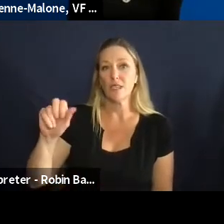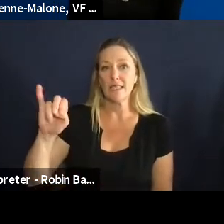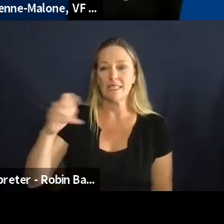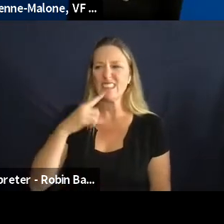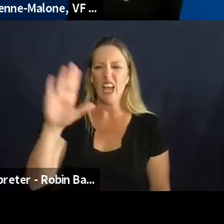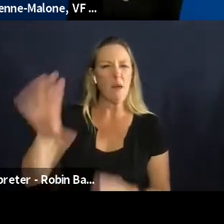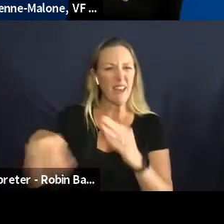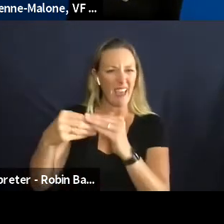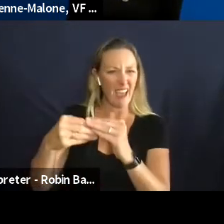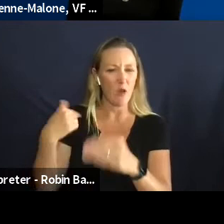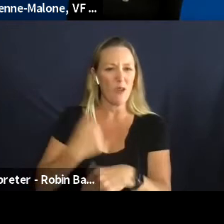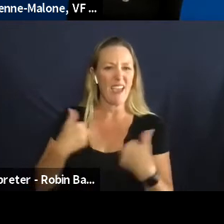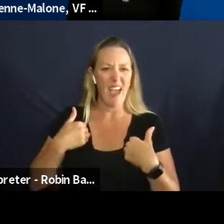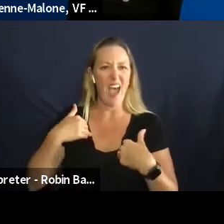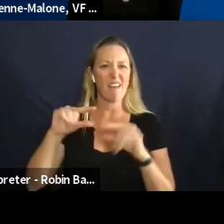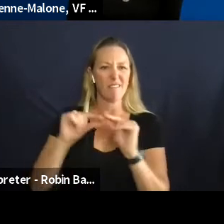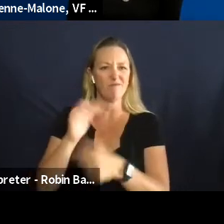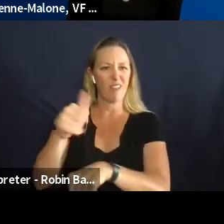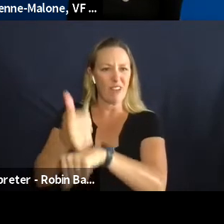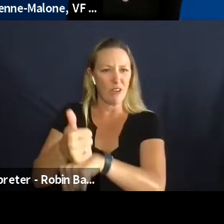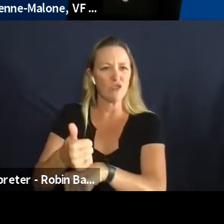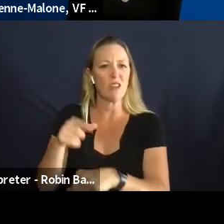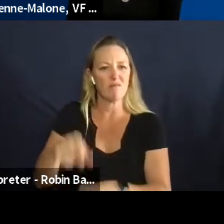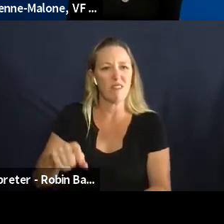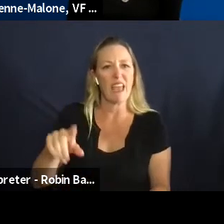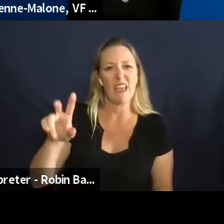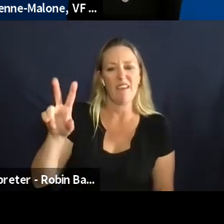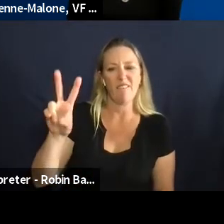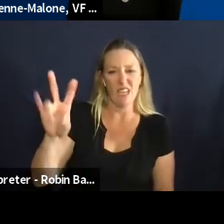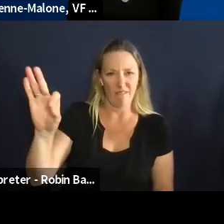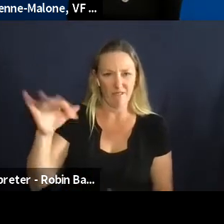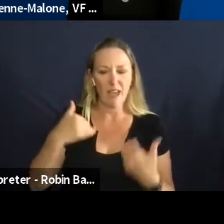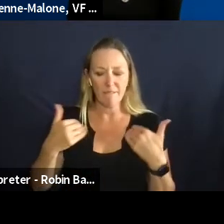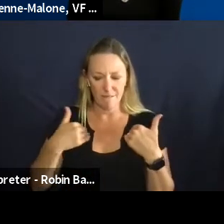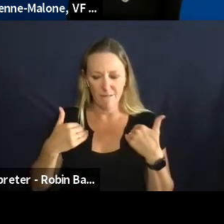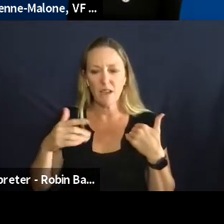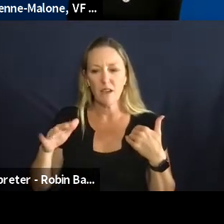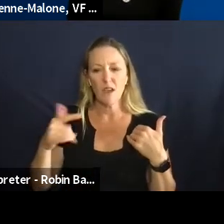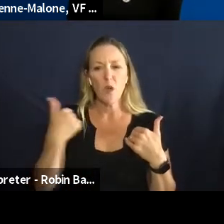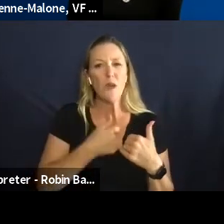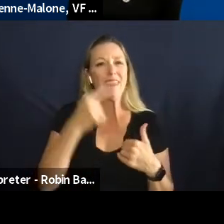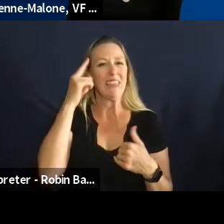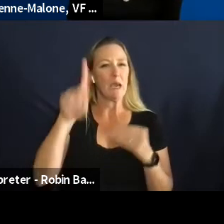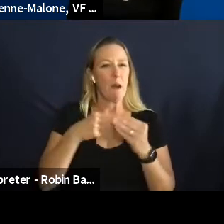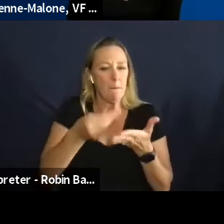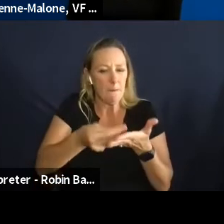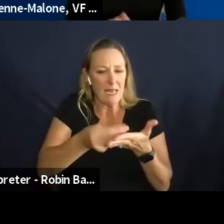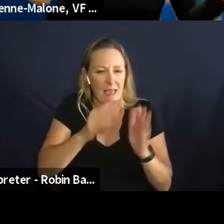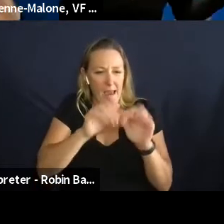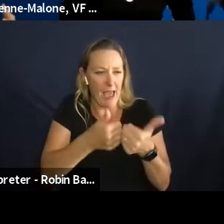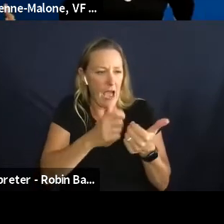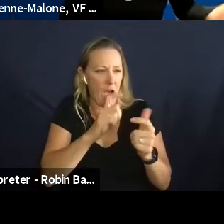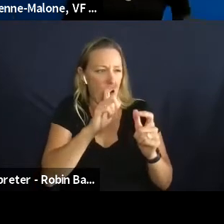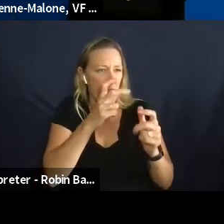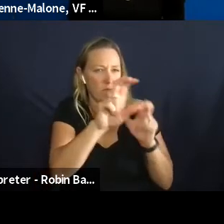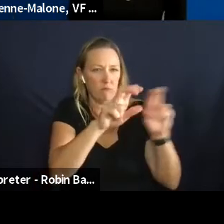and we um you know we really think hard about how the the dollars are distributed and i encourage